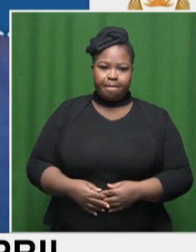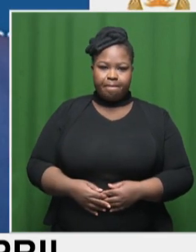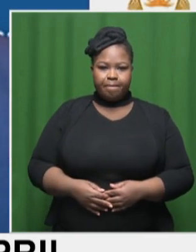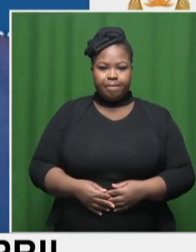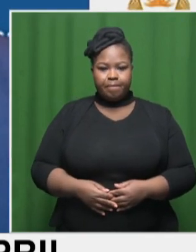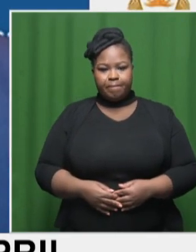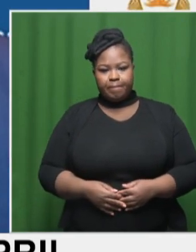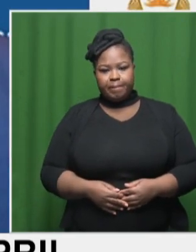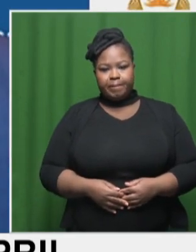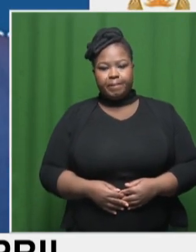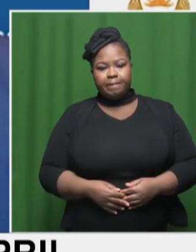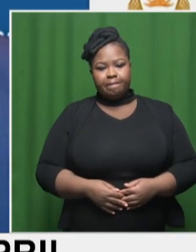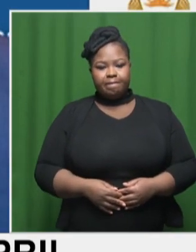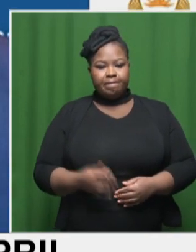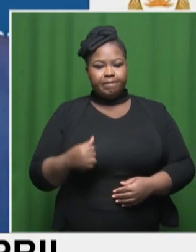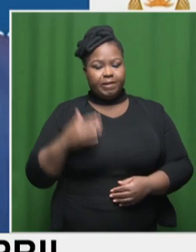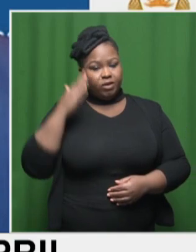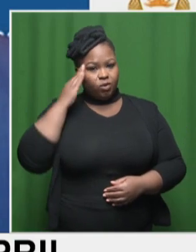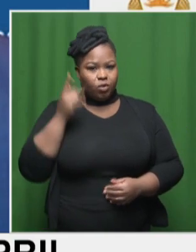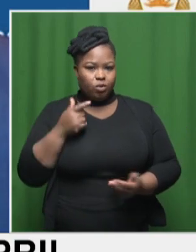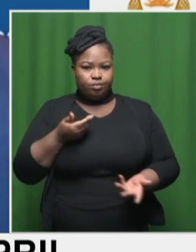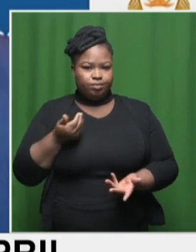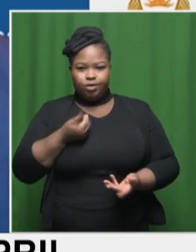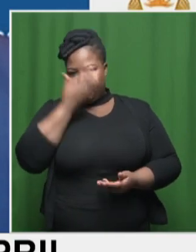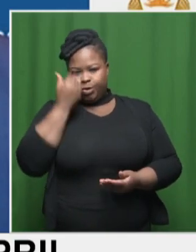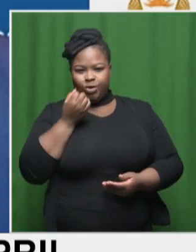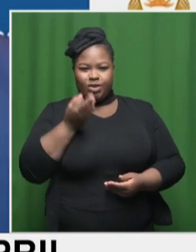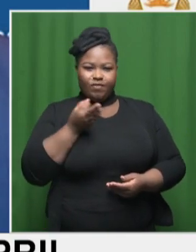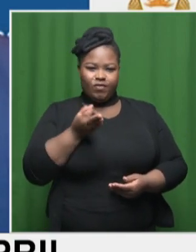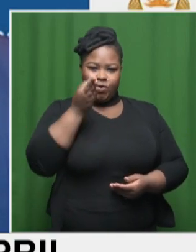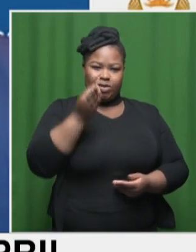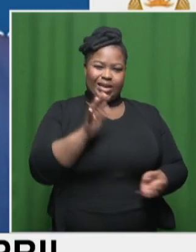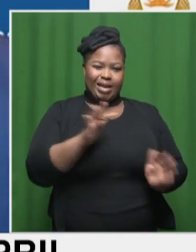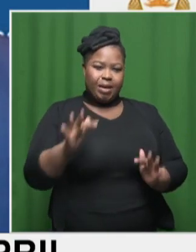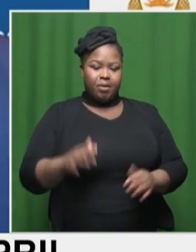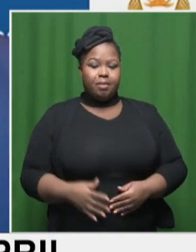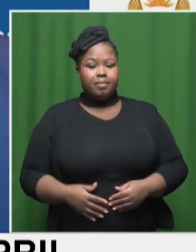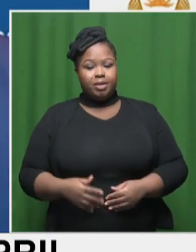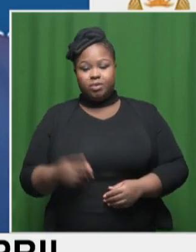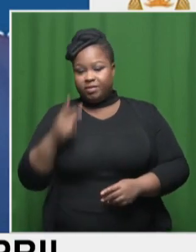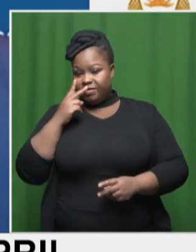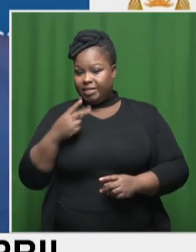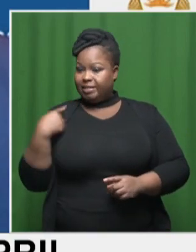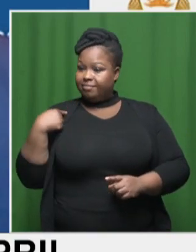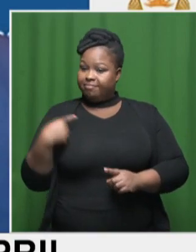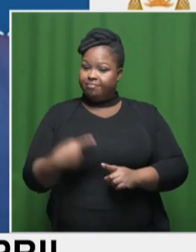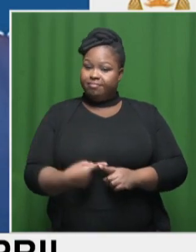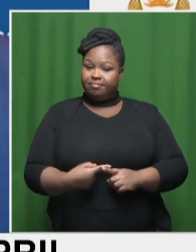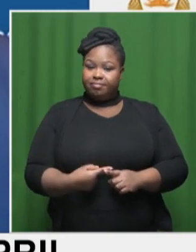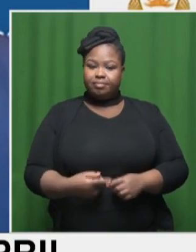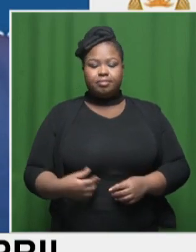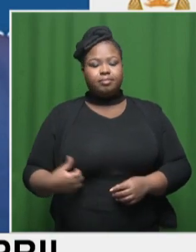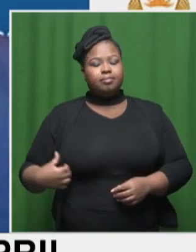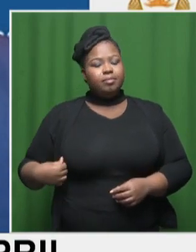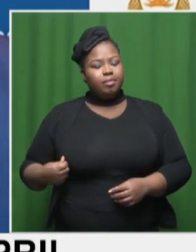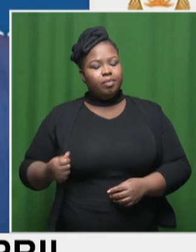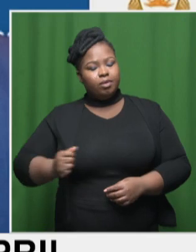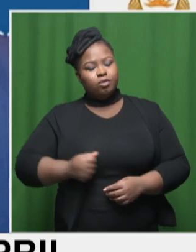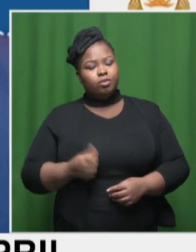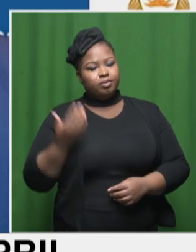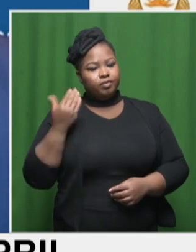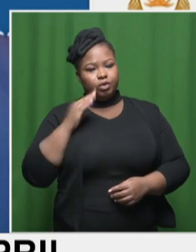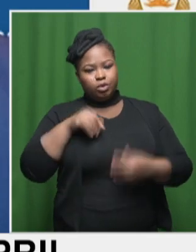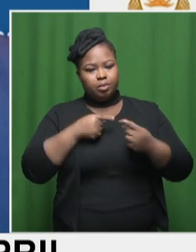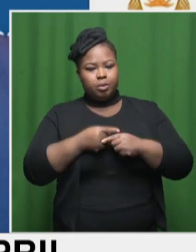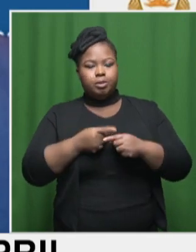And I know you're not a fortune teller, but given what we've just seen and also what we know, you know, you spoke